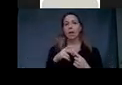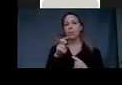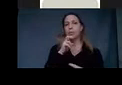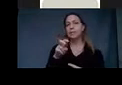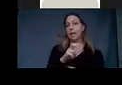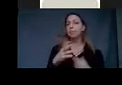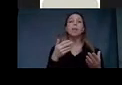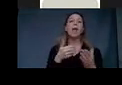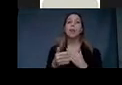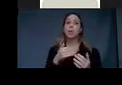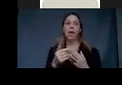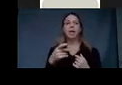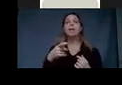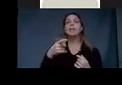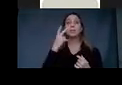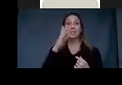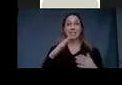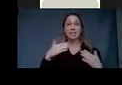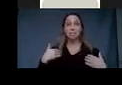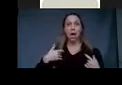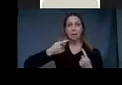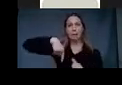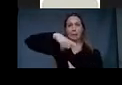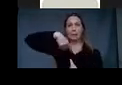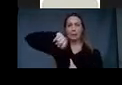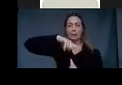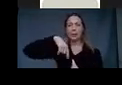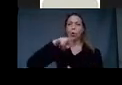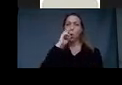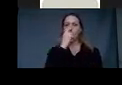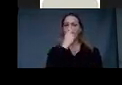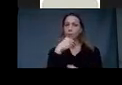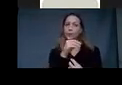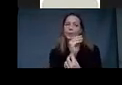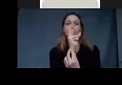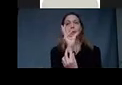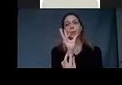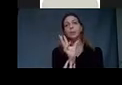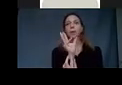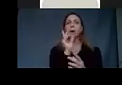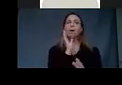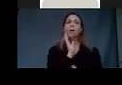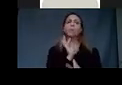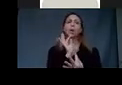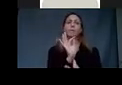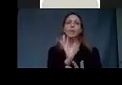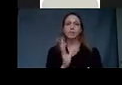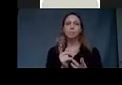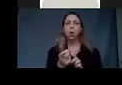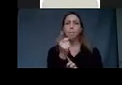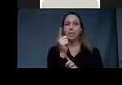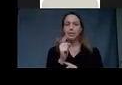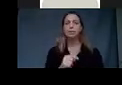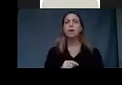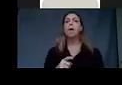wrapped his body around this rose in full bloom and it's most perfect moment. And,